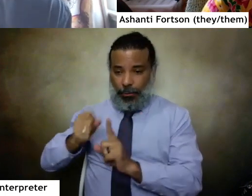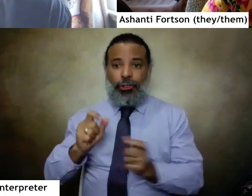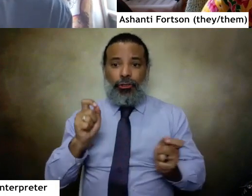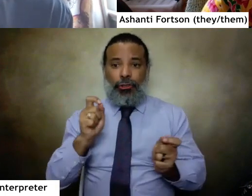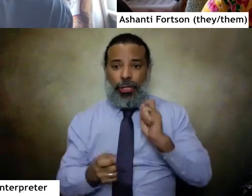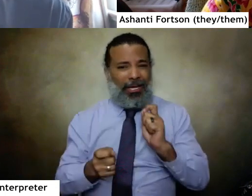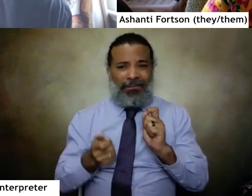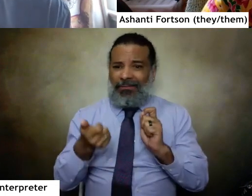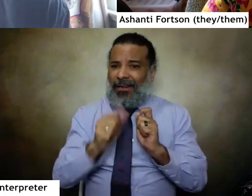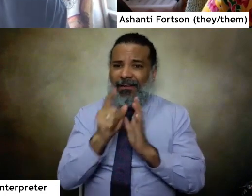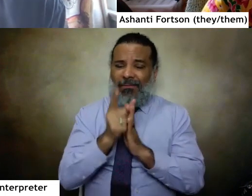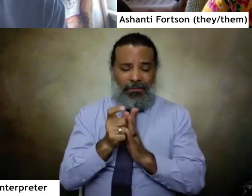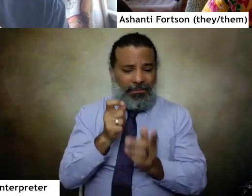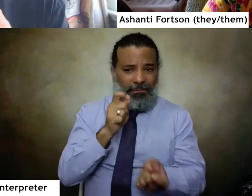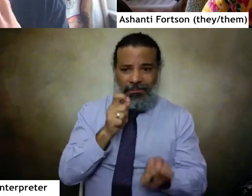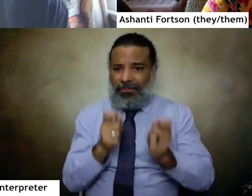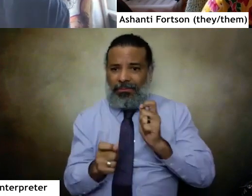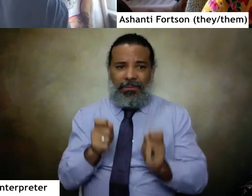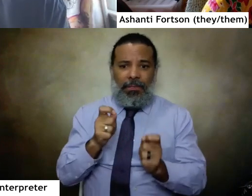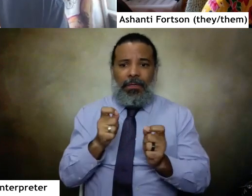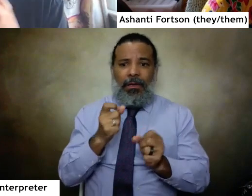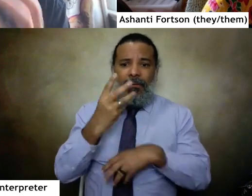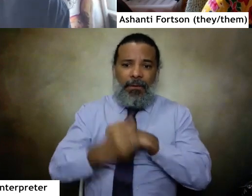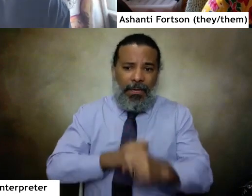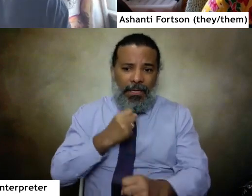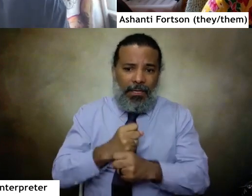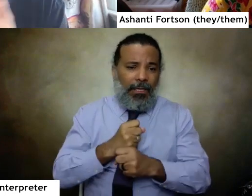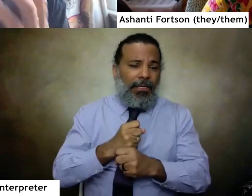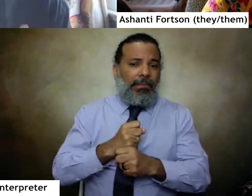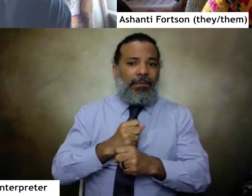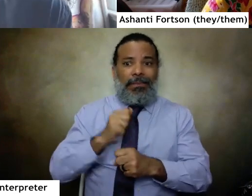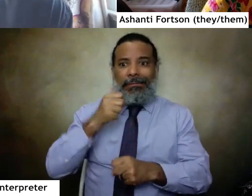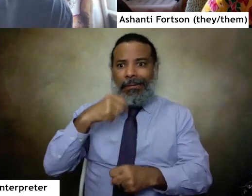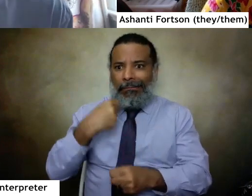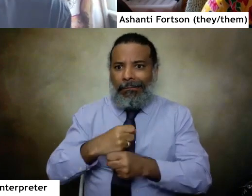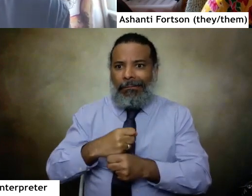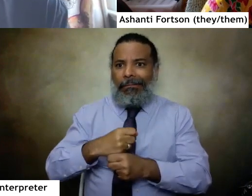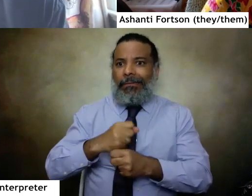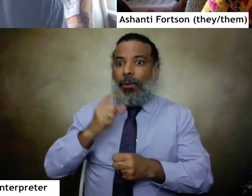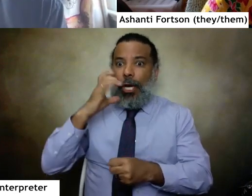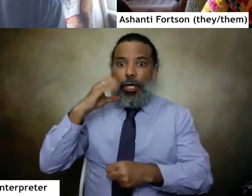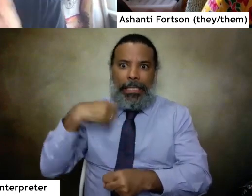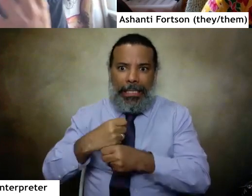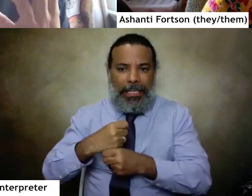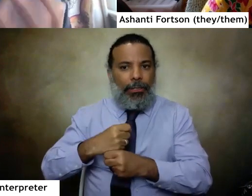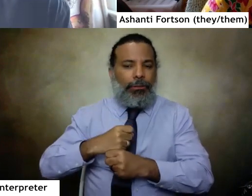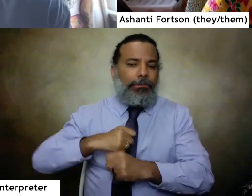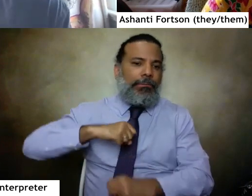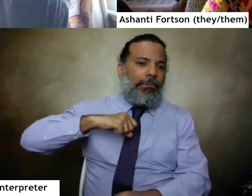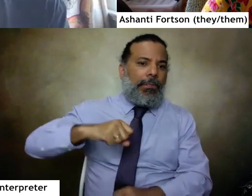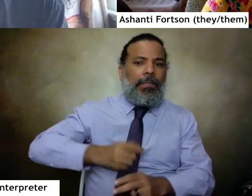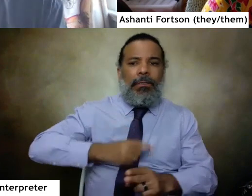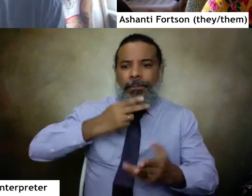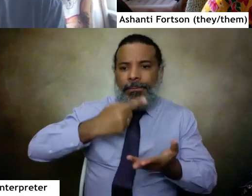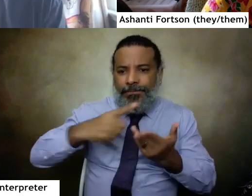at any moment um through years and decades and even centuries of resistance that he referenced the black